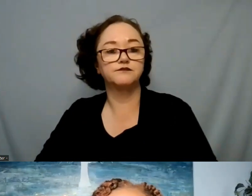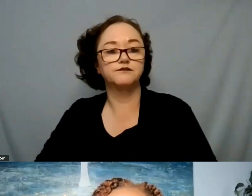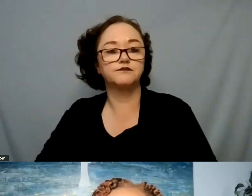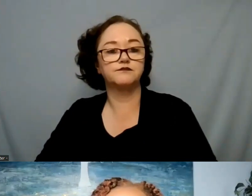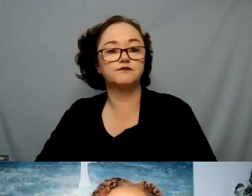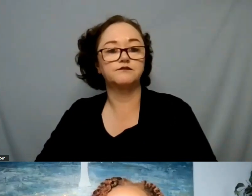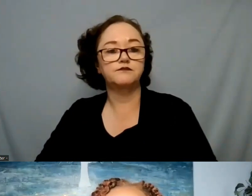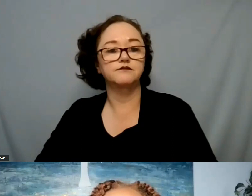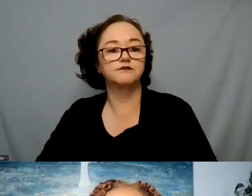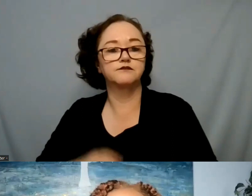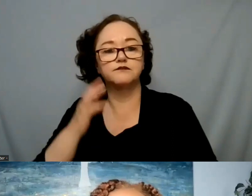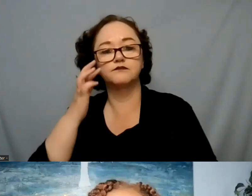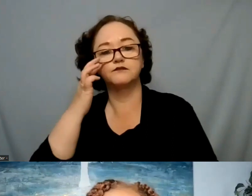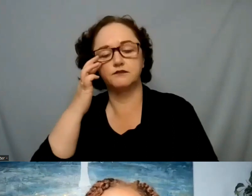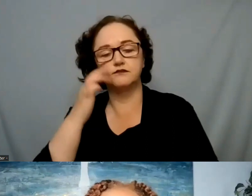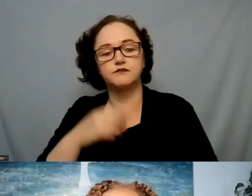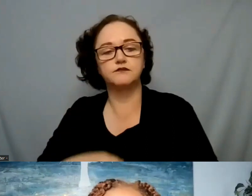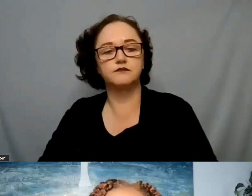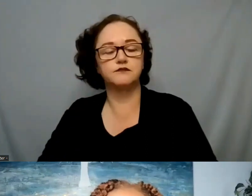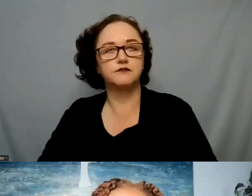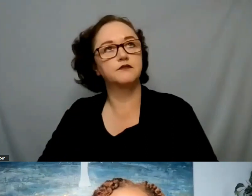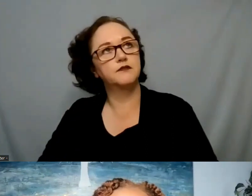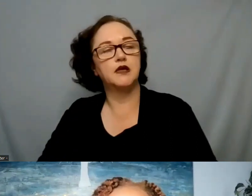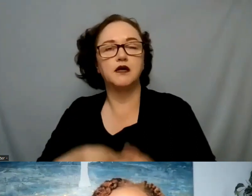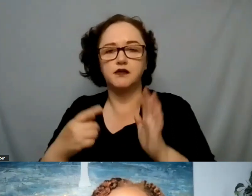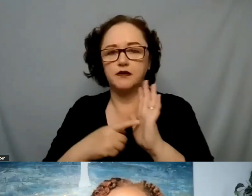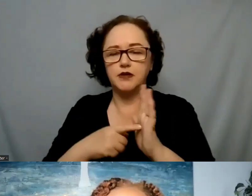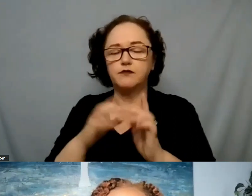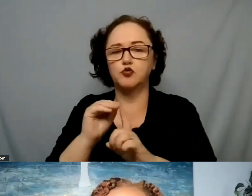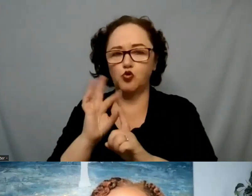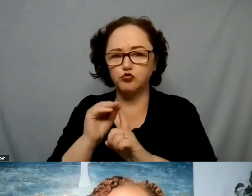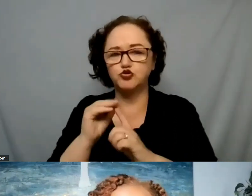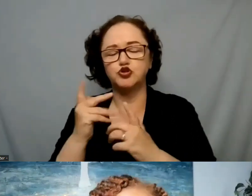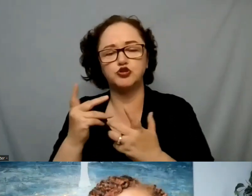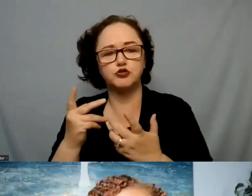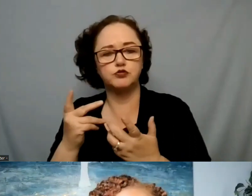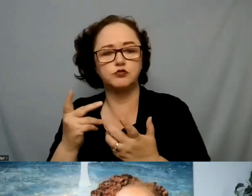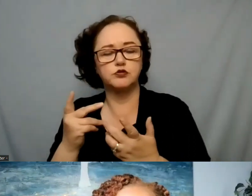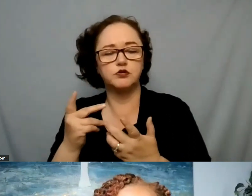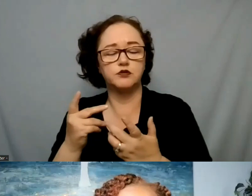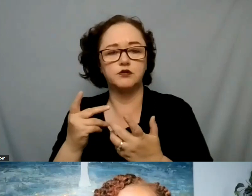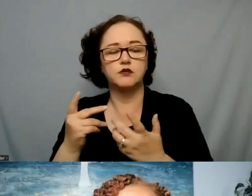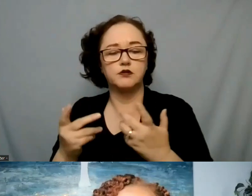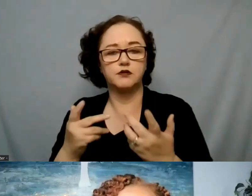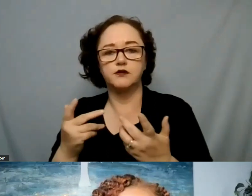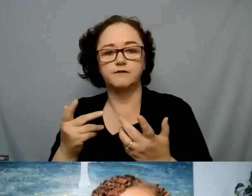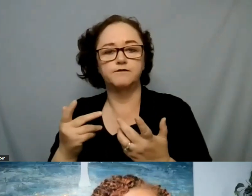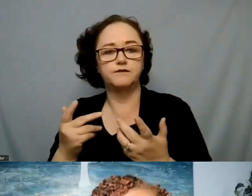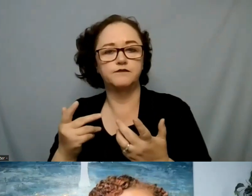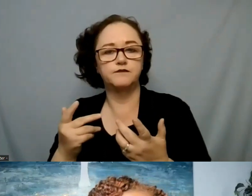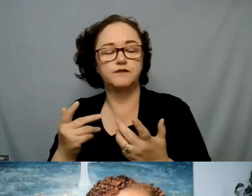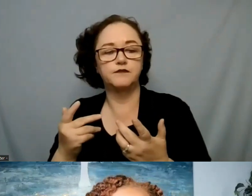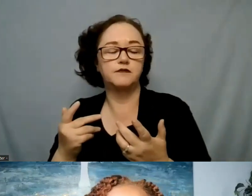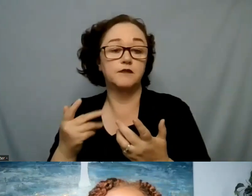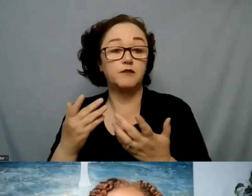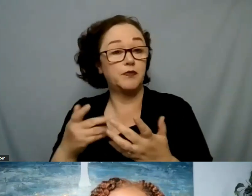because I the way I heard the question is sometimes culture can be a resilience it can be like a place of